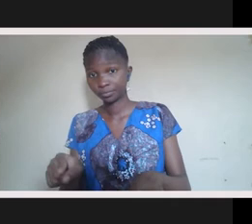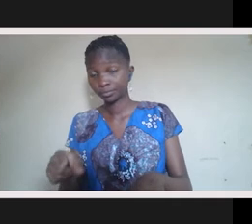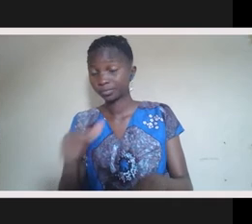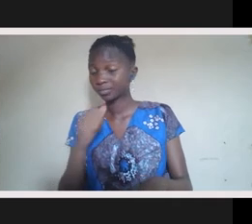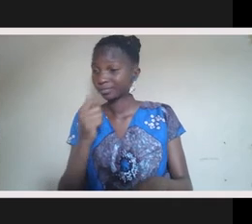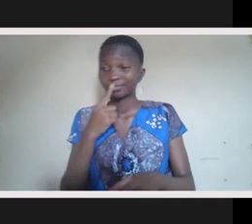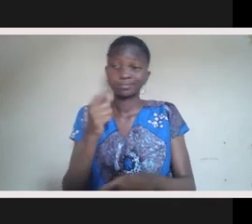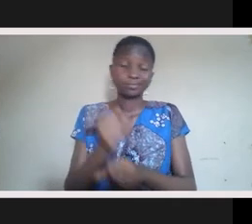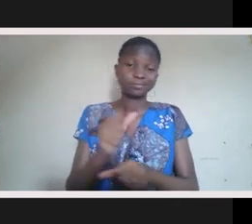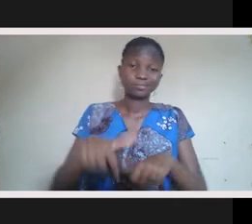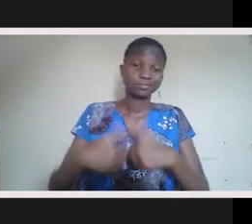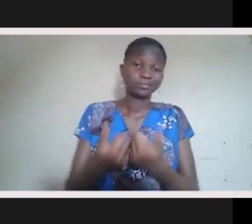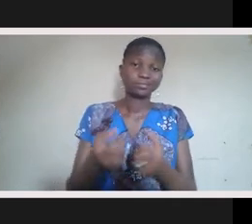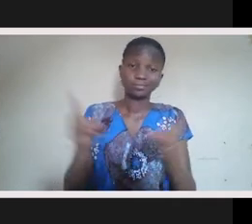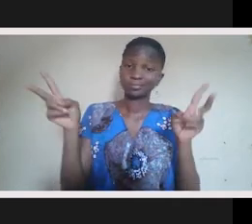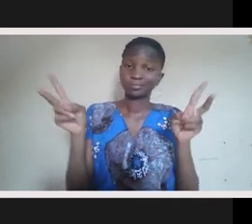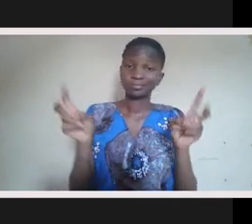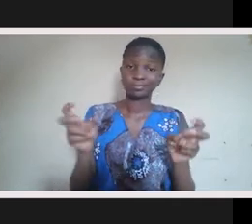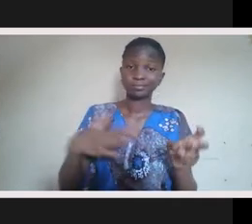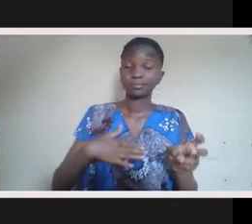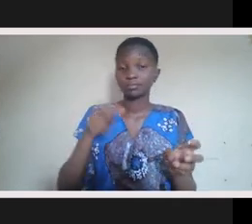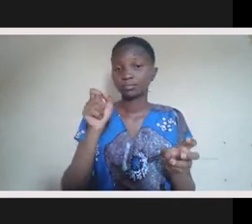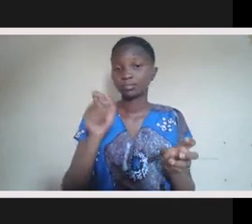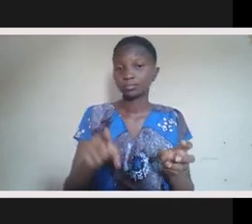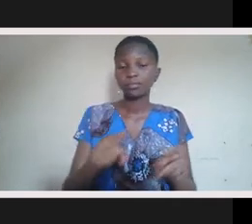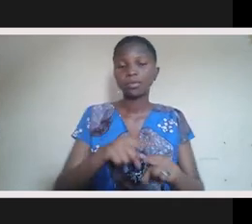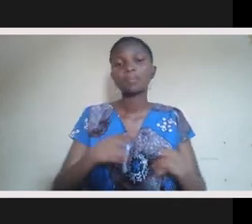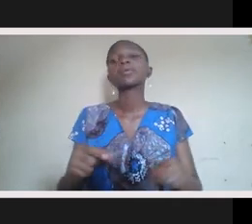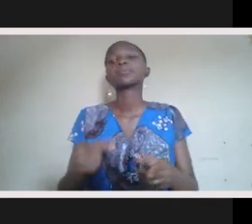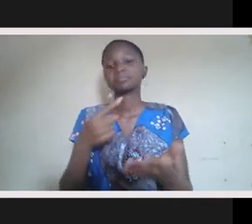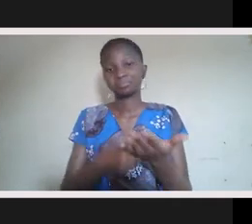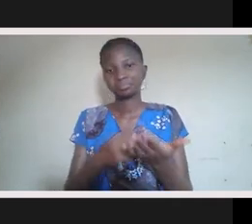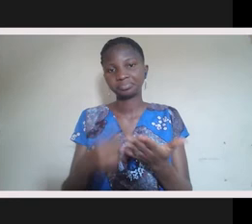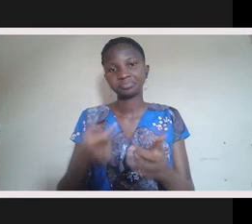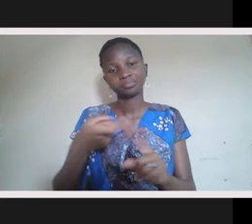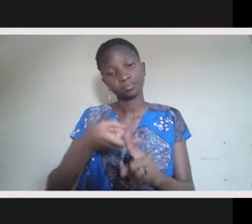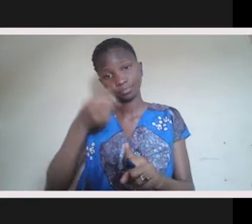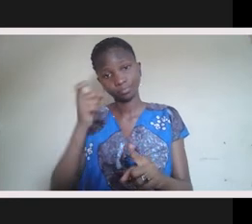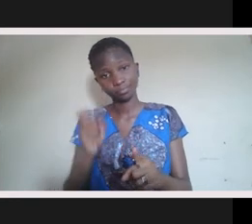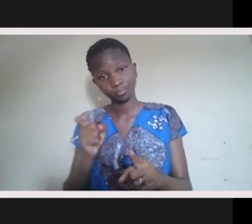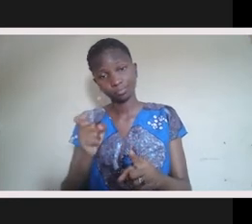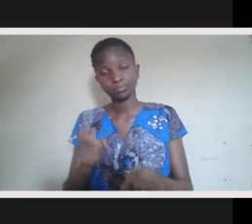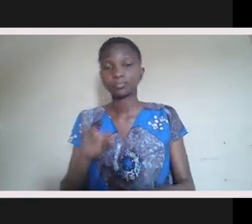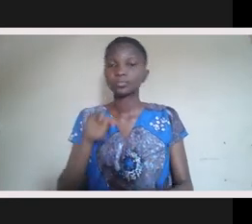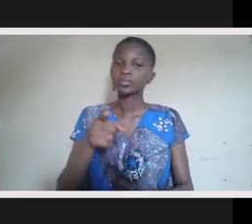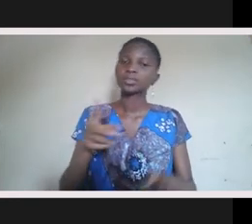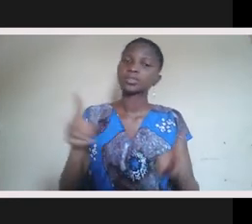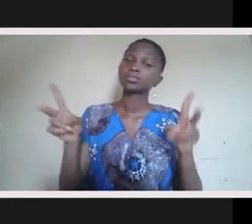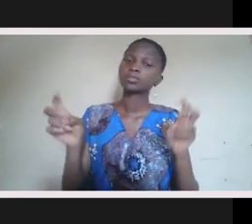And then another comment, I'm not quite sure how to phrase my question, but just based on the whole topic of our discussion today.